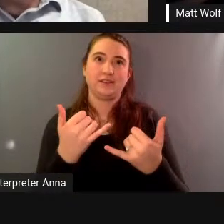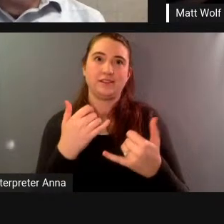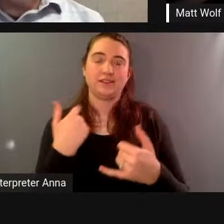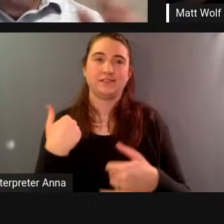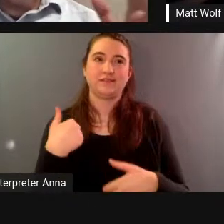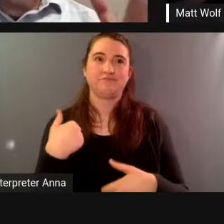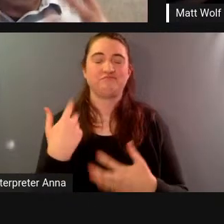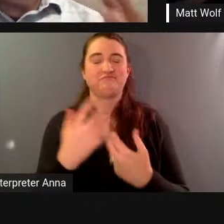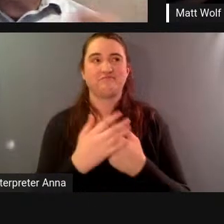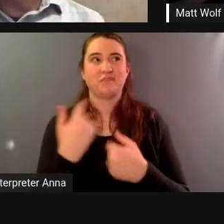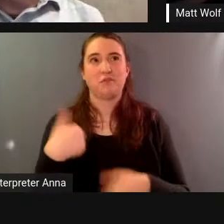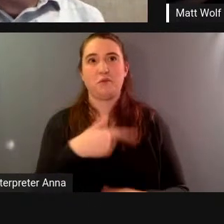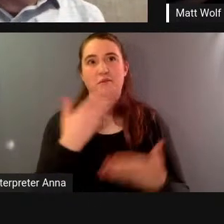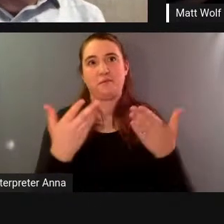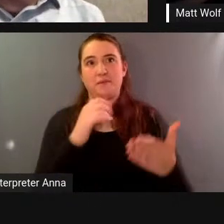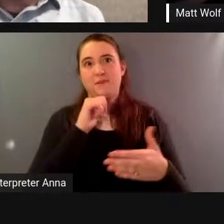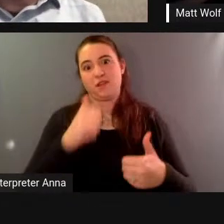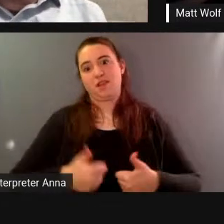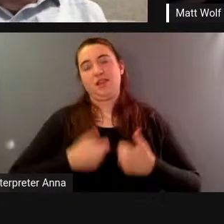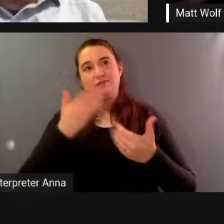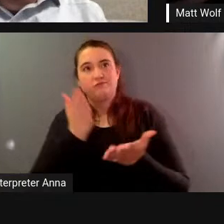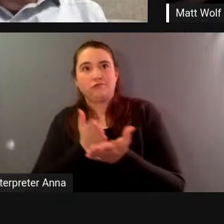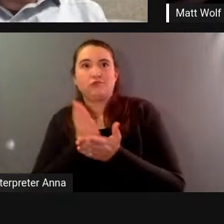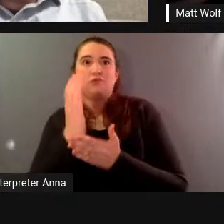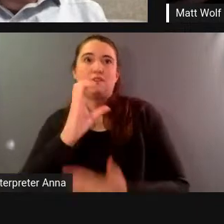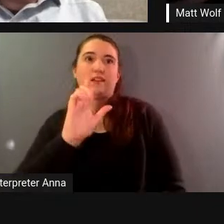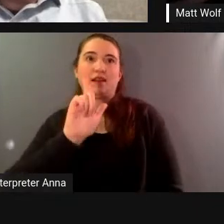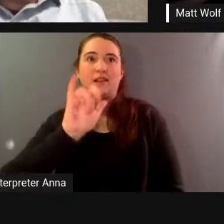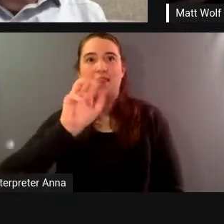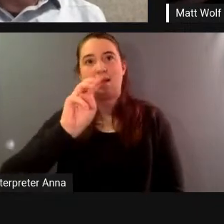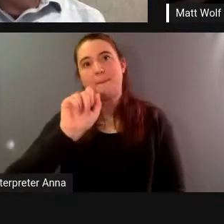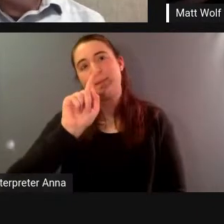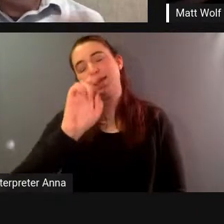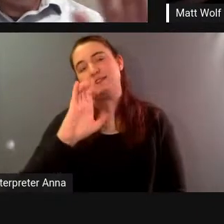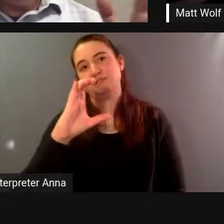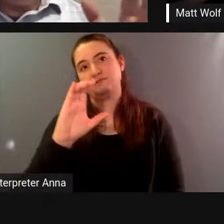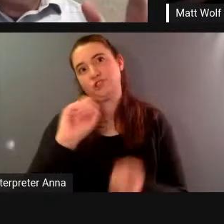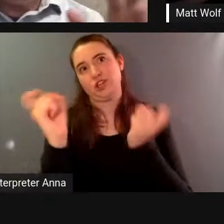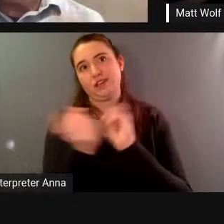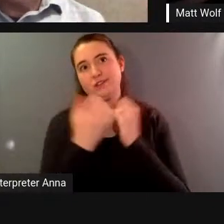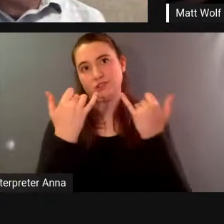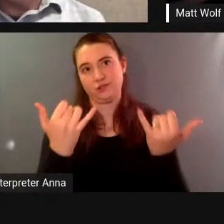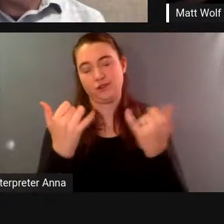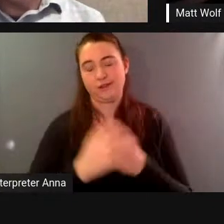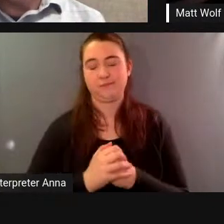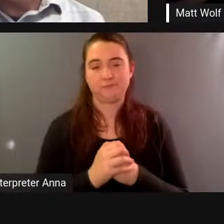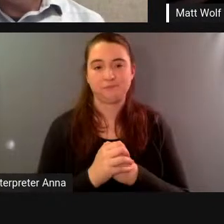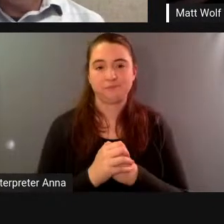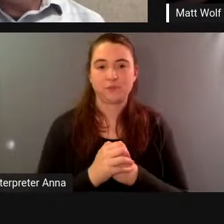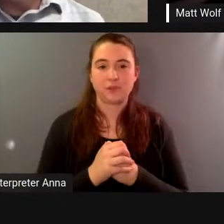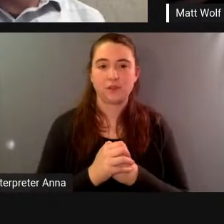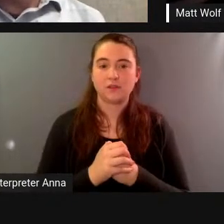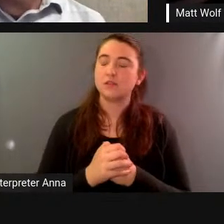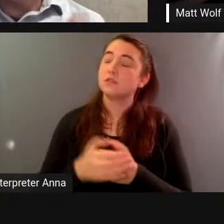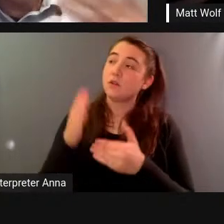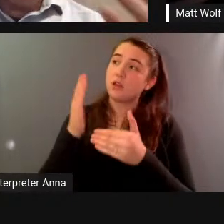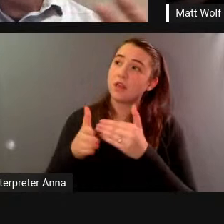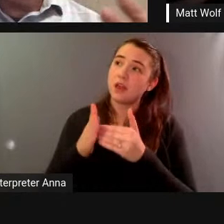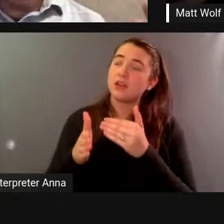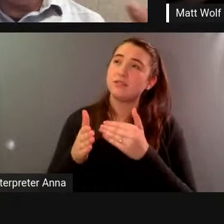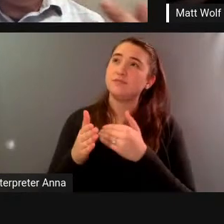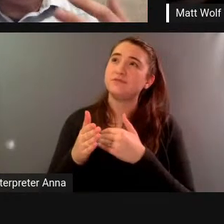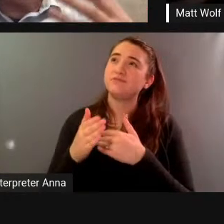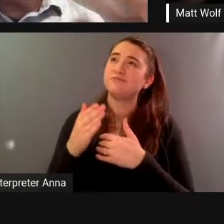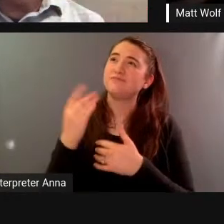um you sort of make the point at the end uh and i and i'm paraphrasing but that there's something sort of